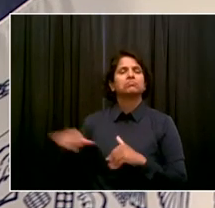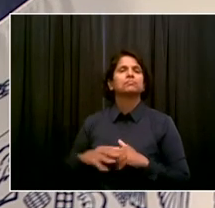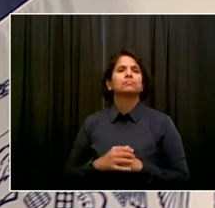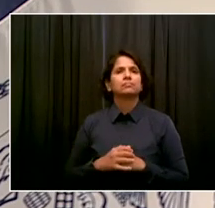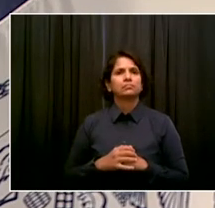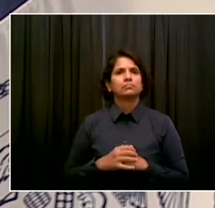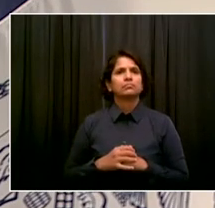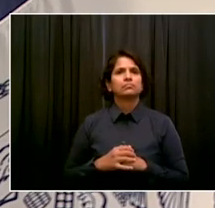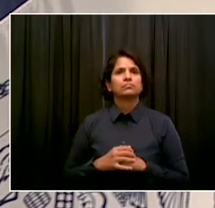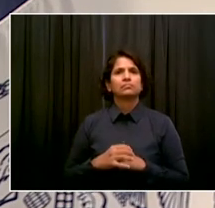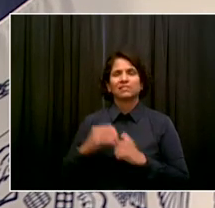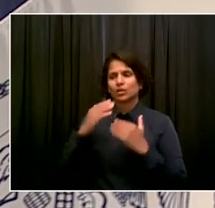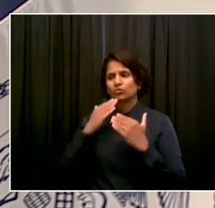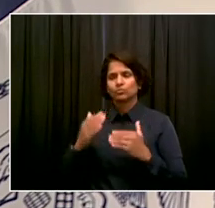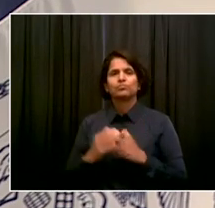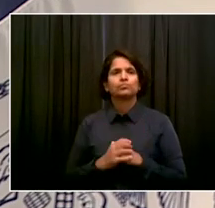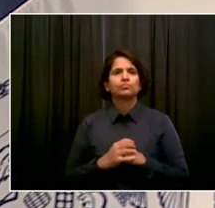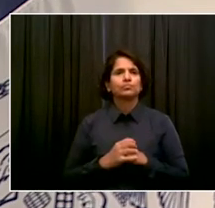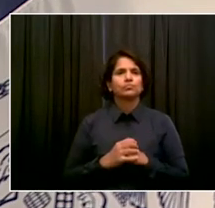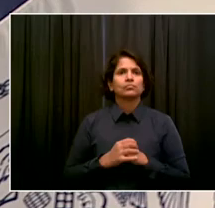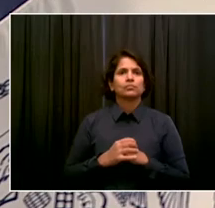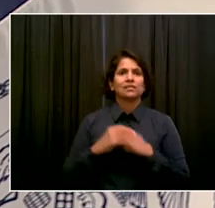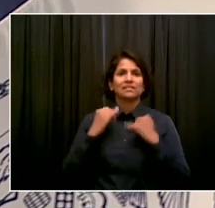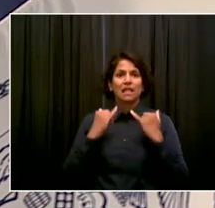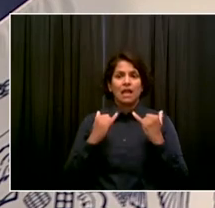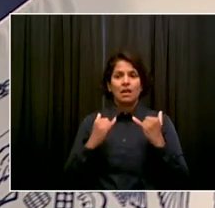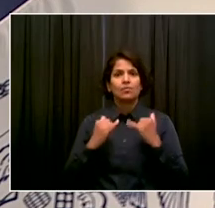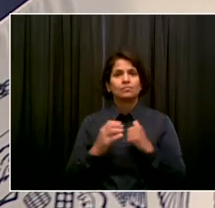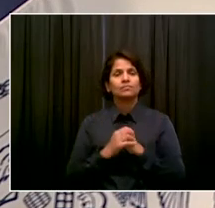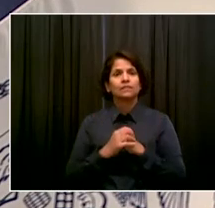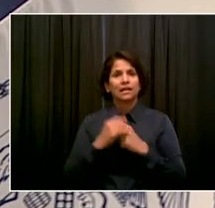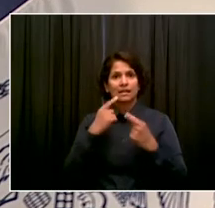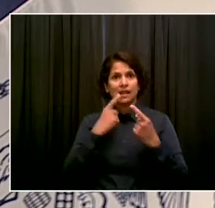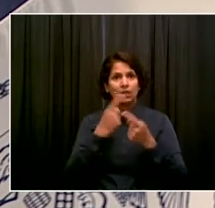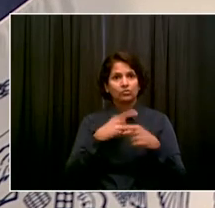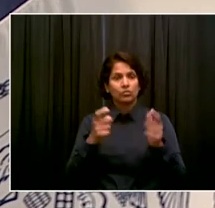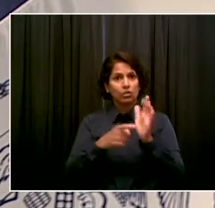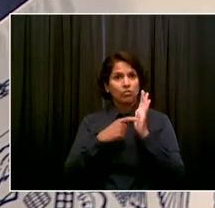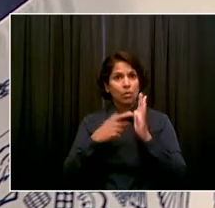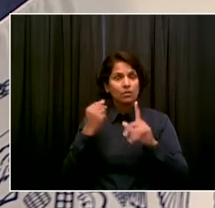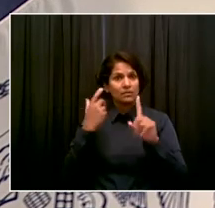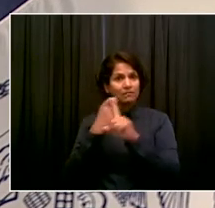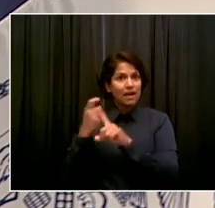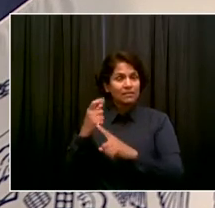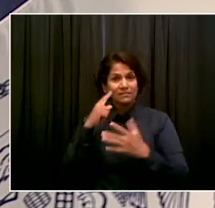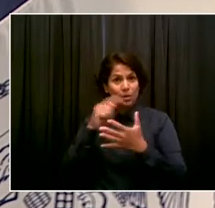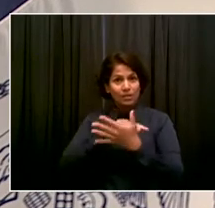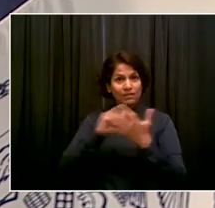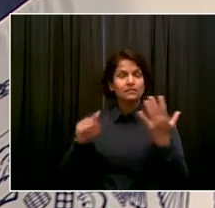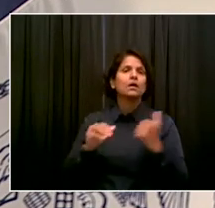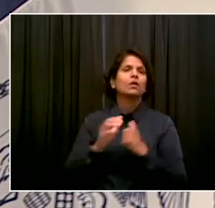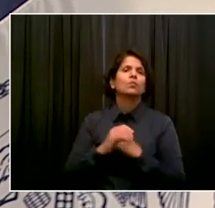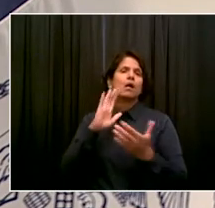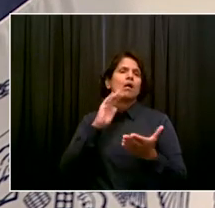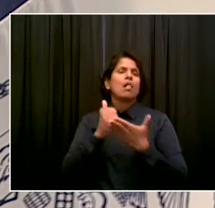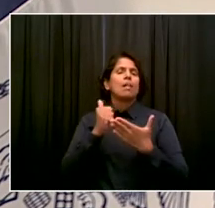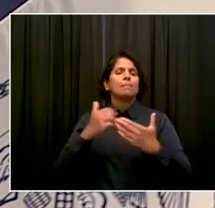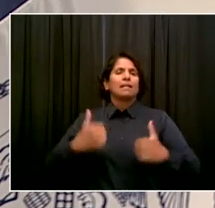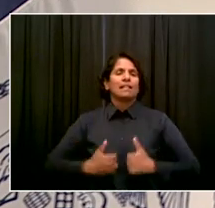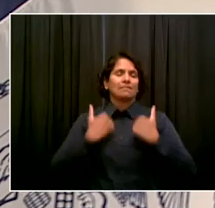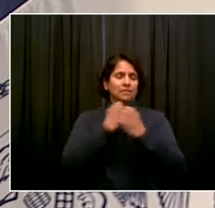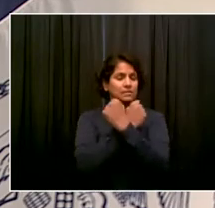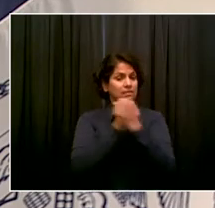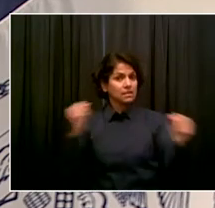Look, this mandate is going to help us save lives. This mandate is going to help us bring our city